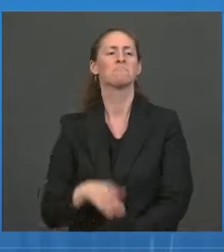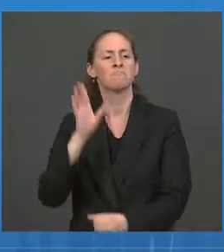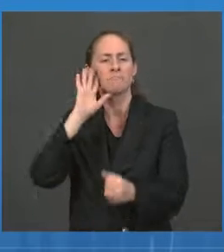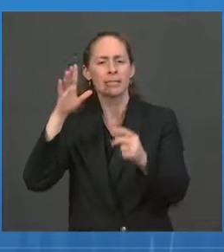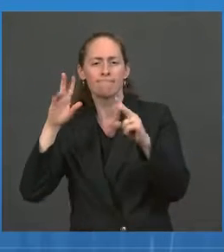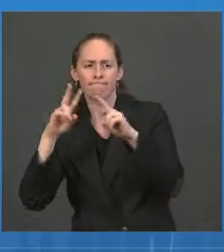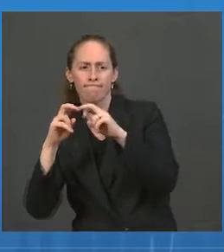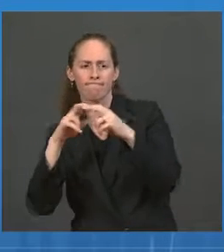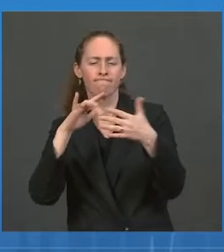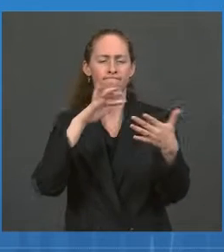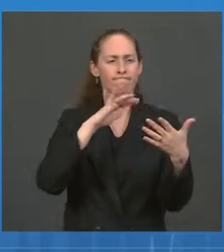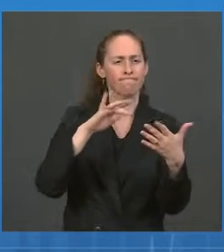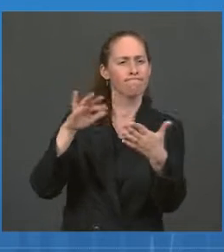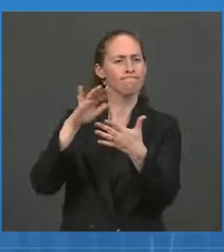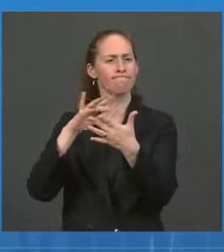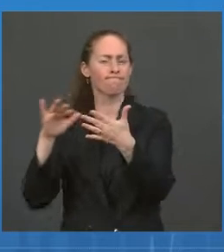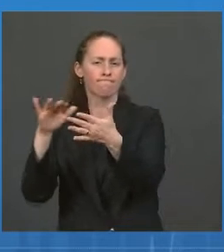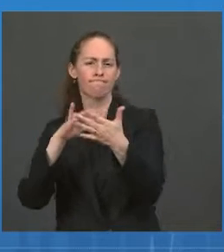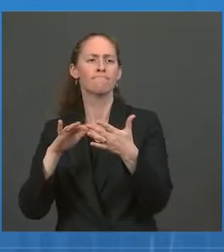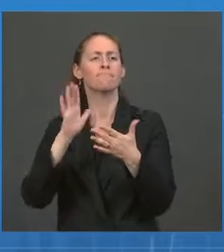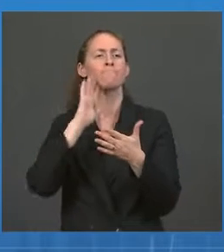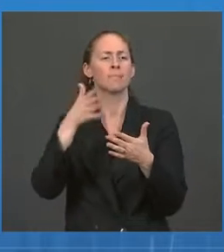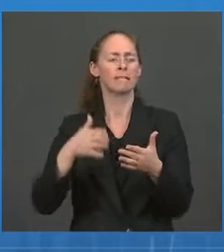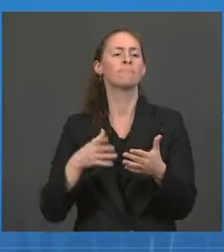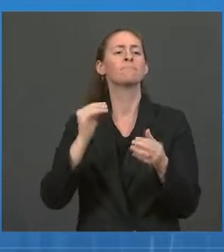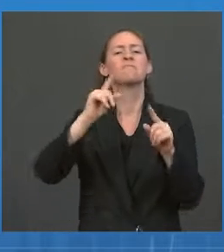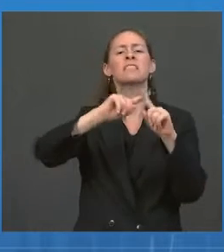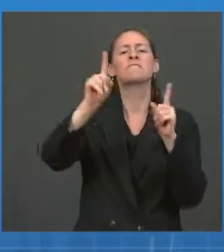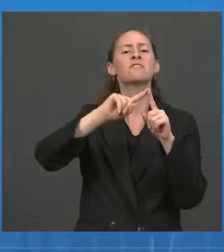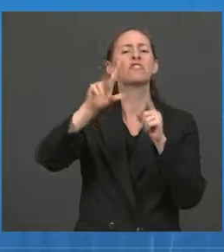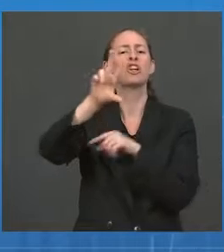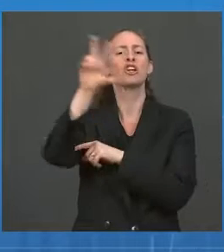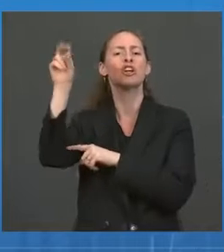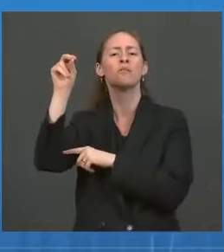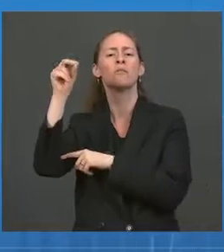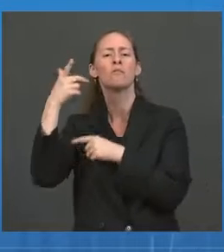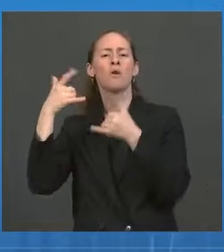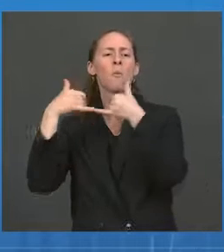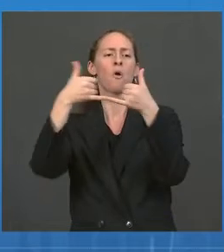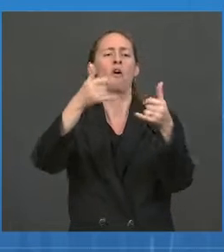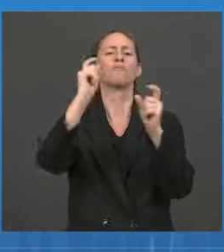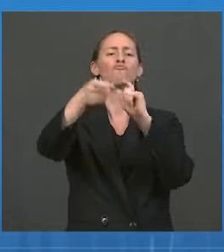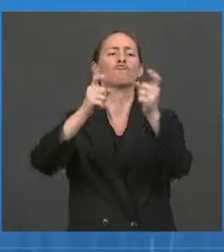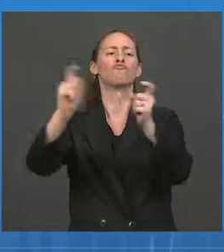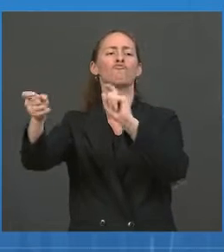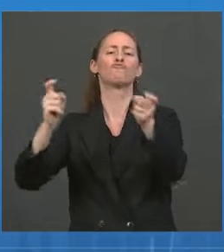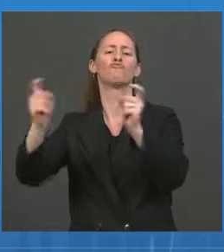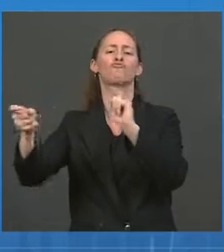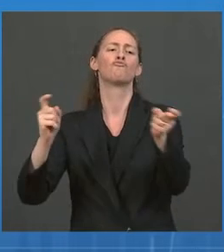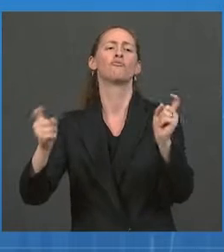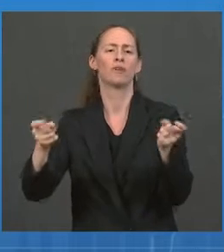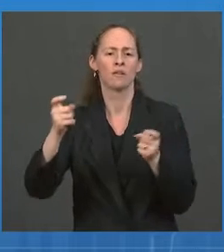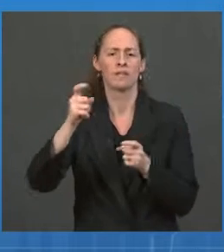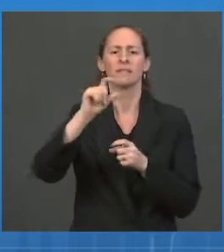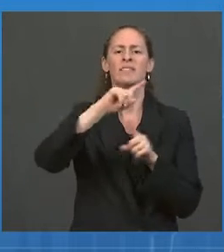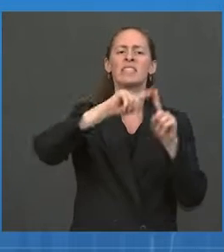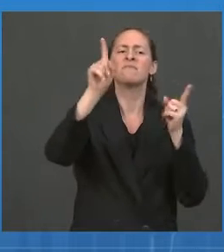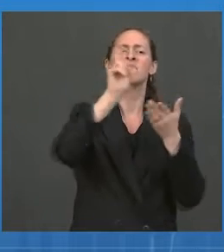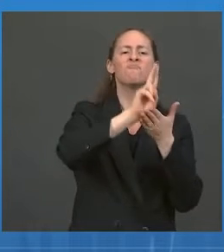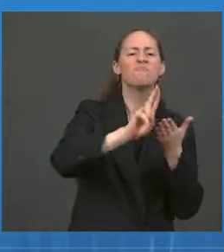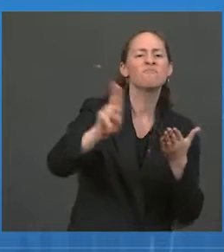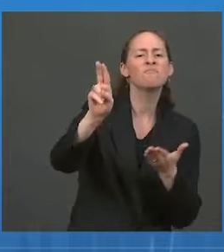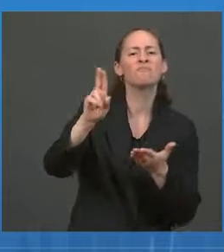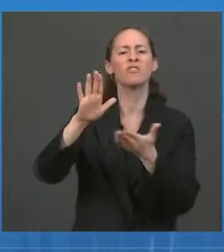more subawards to institutions that will serve as the core of this recovery clinical